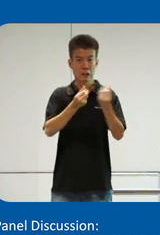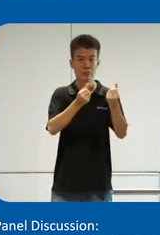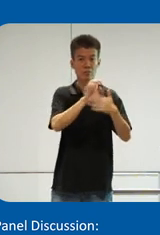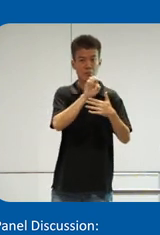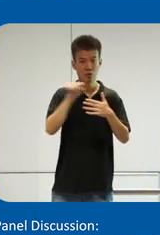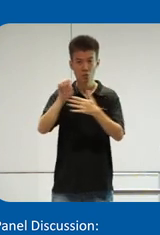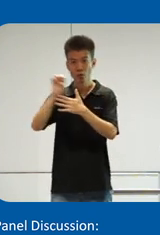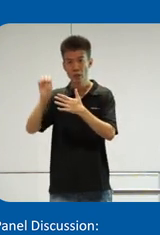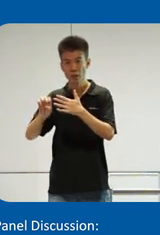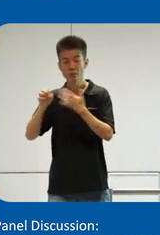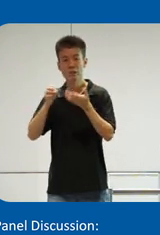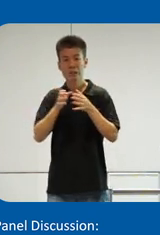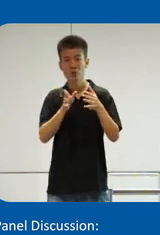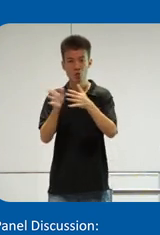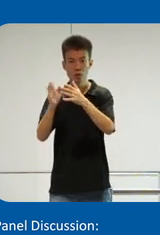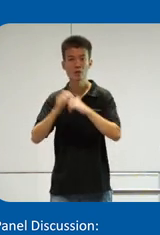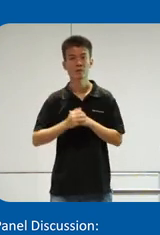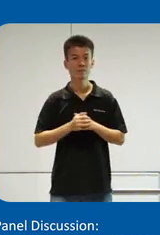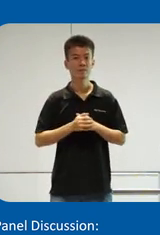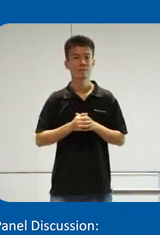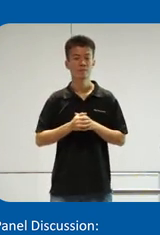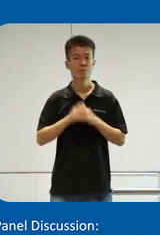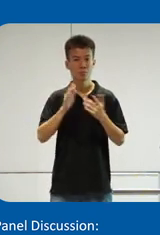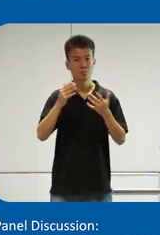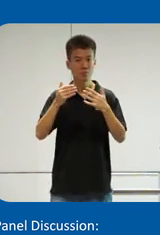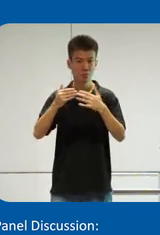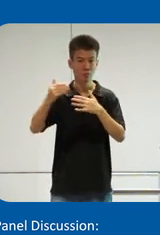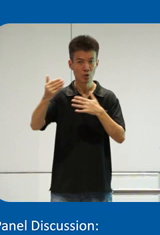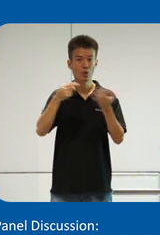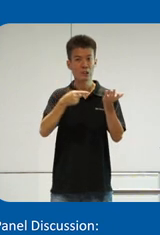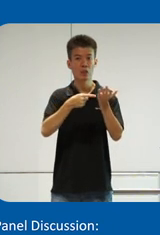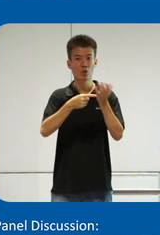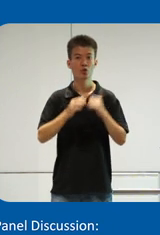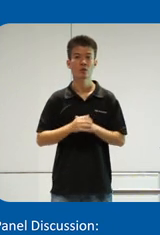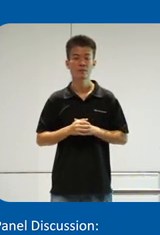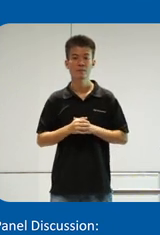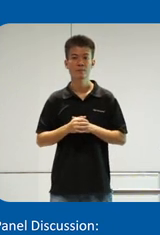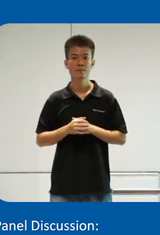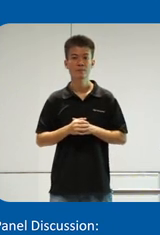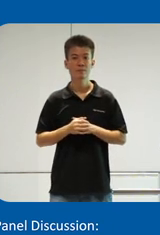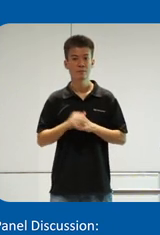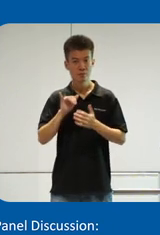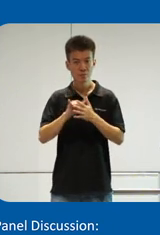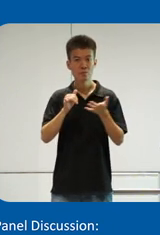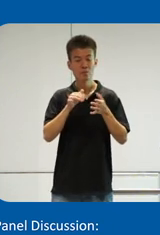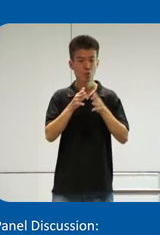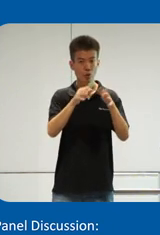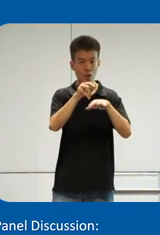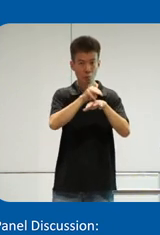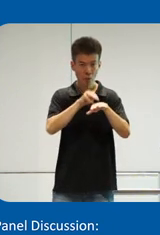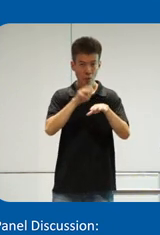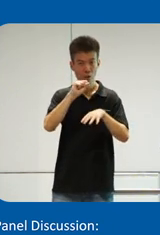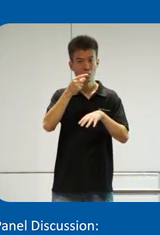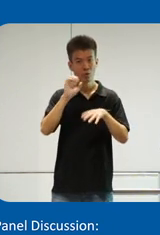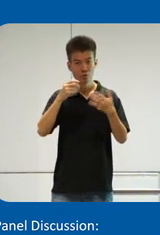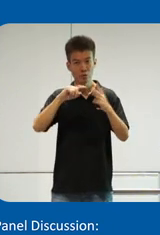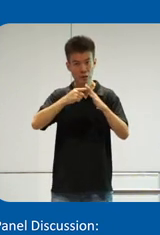-end journey, all right? And it's beyond technology. So this is Waymap SG. We just